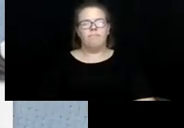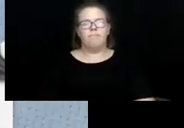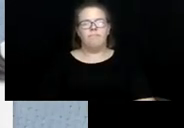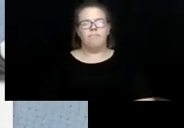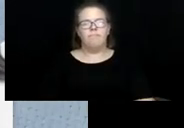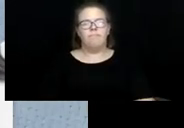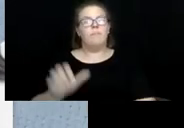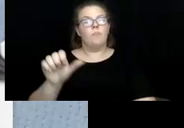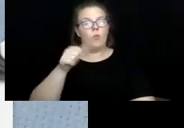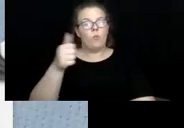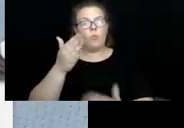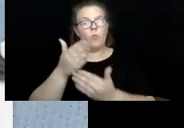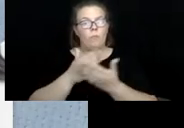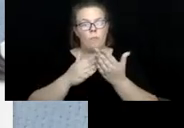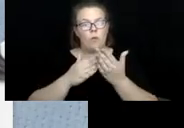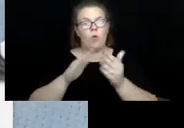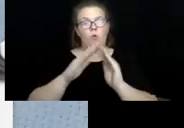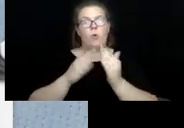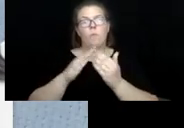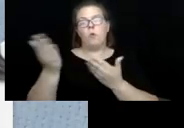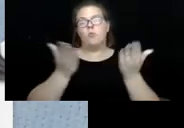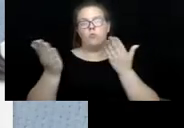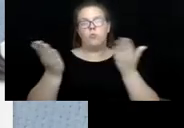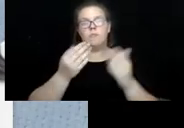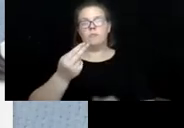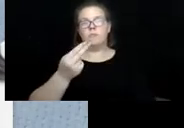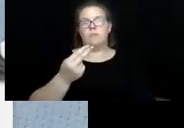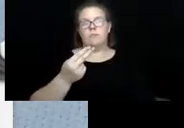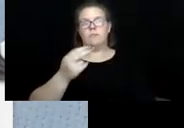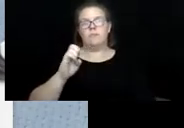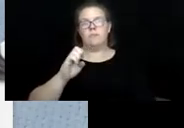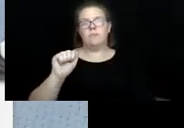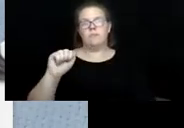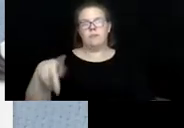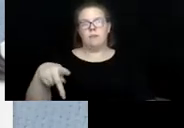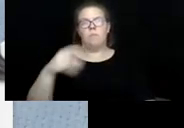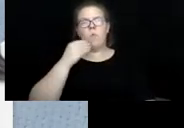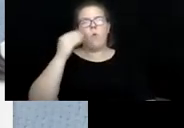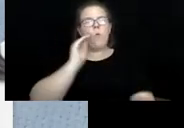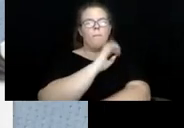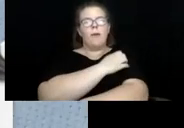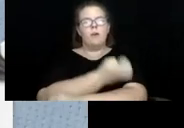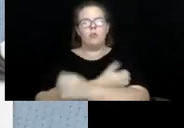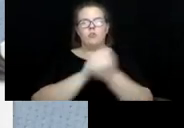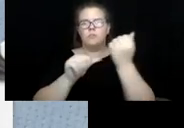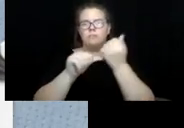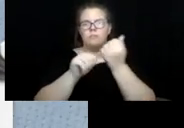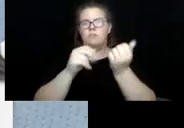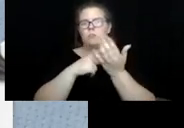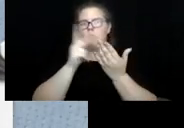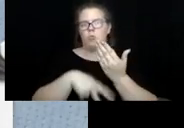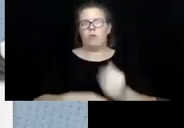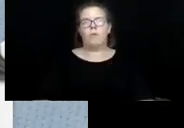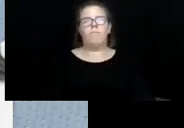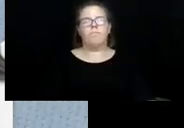Another part of community services is our Home Energy Assistance Program. Uh,